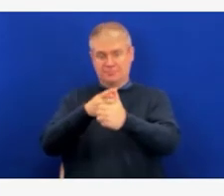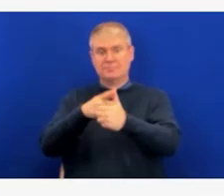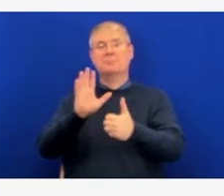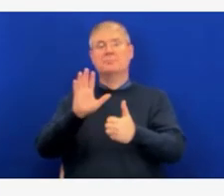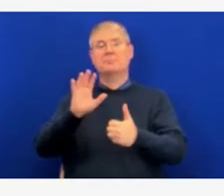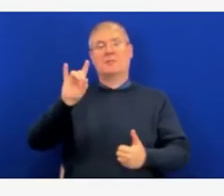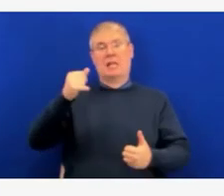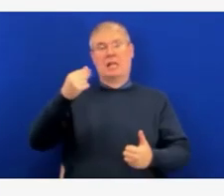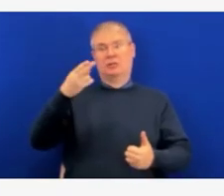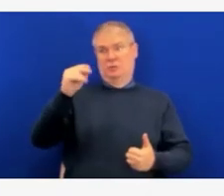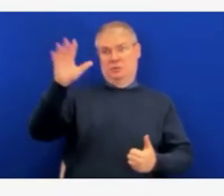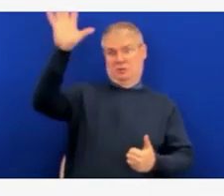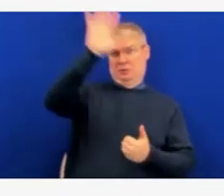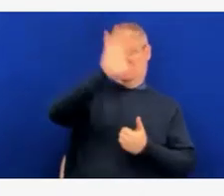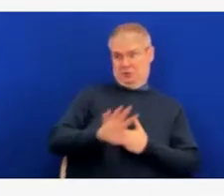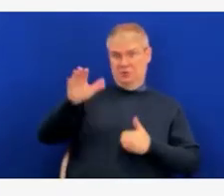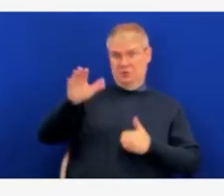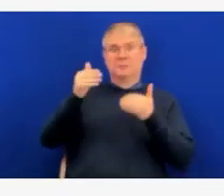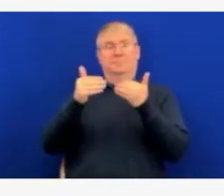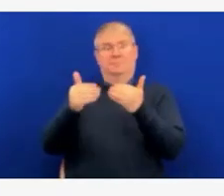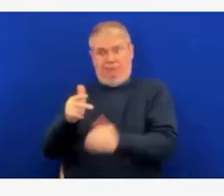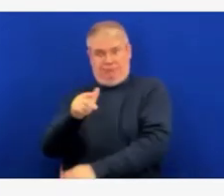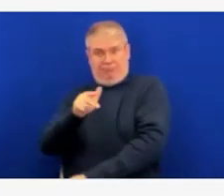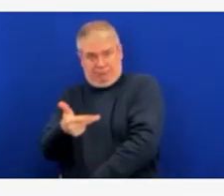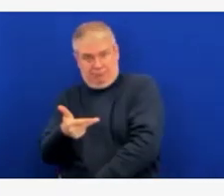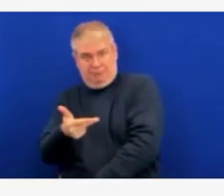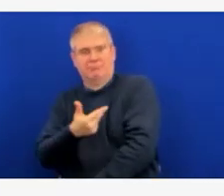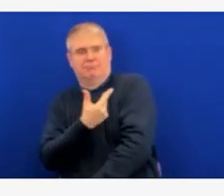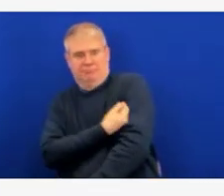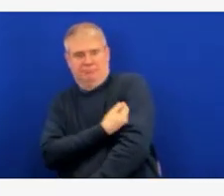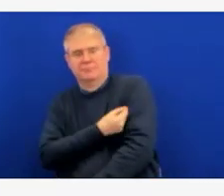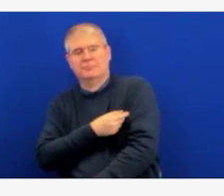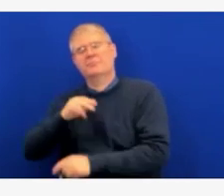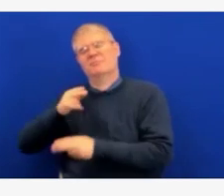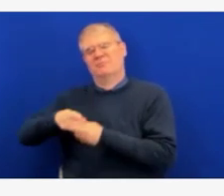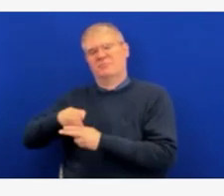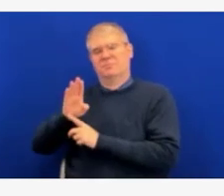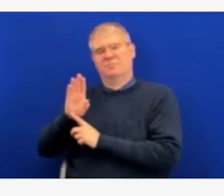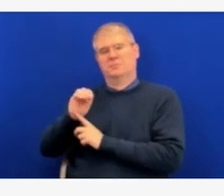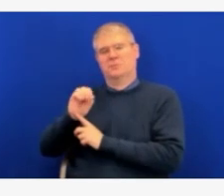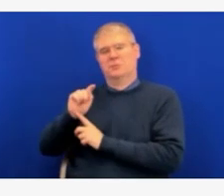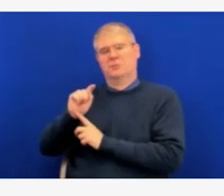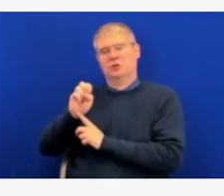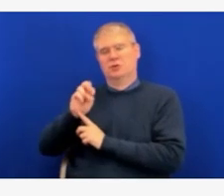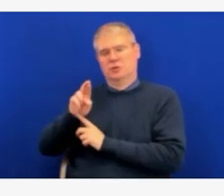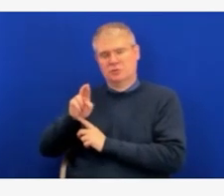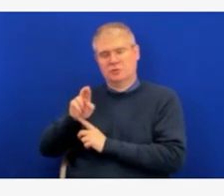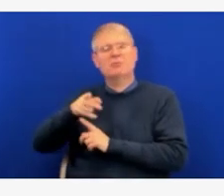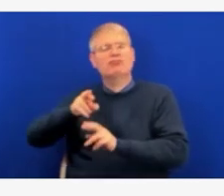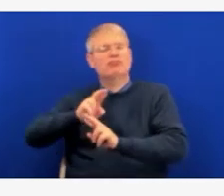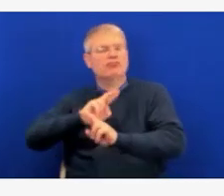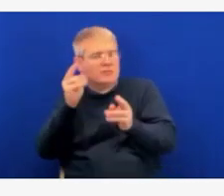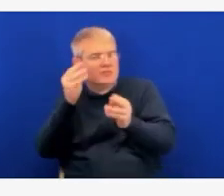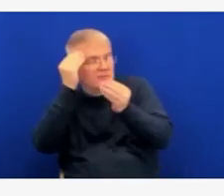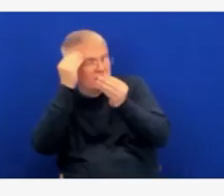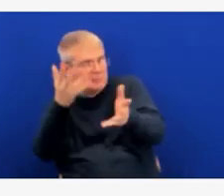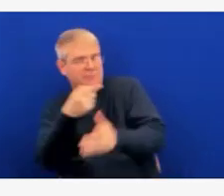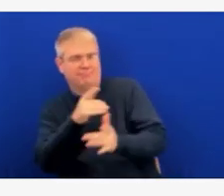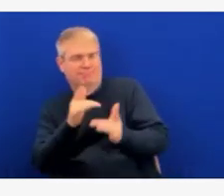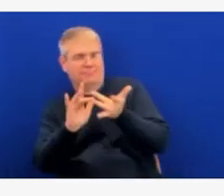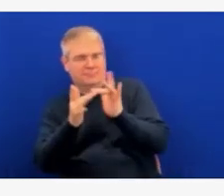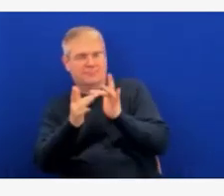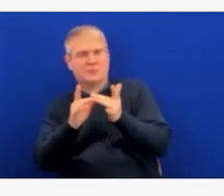that daily on our coronavirus homepage. And so today's number is a total of